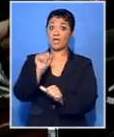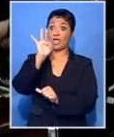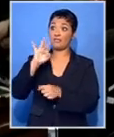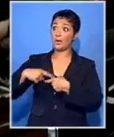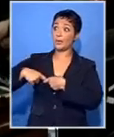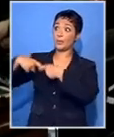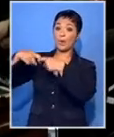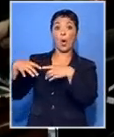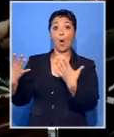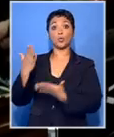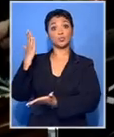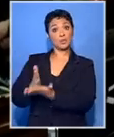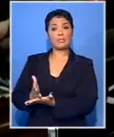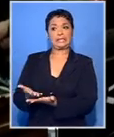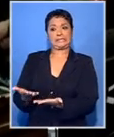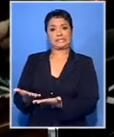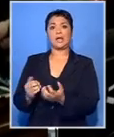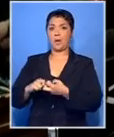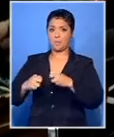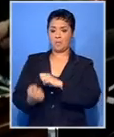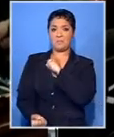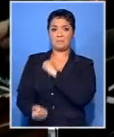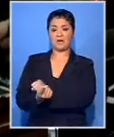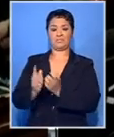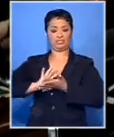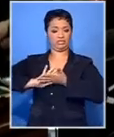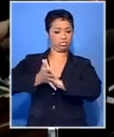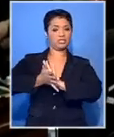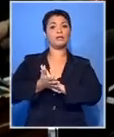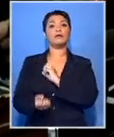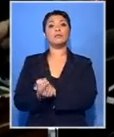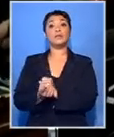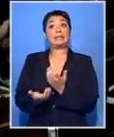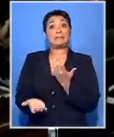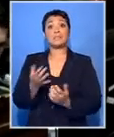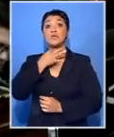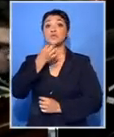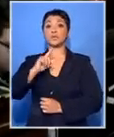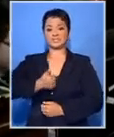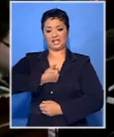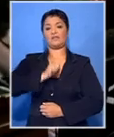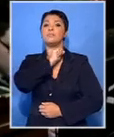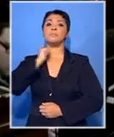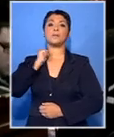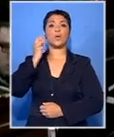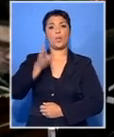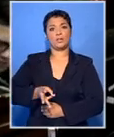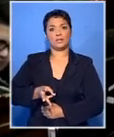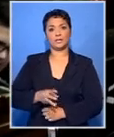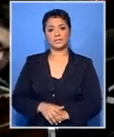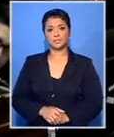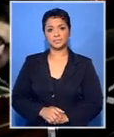not receive proper clinical care, his condition is likely to worsen and increase the risk for suicide and in a reference to